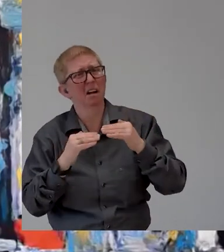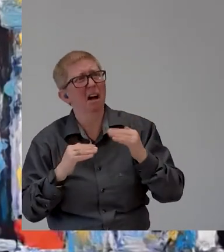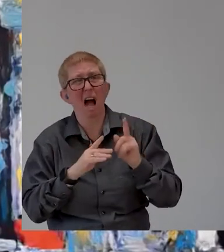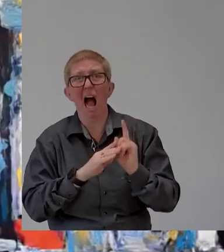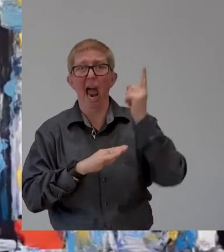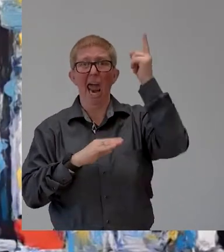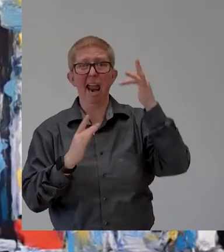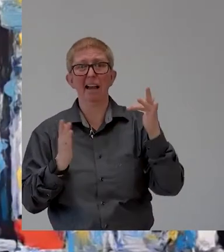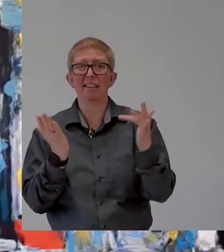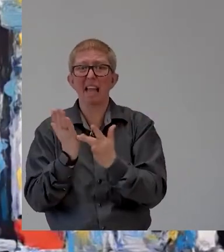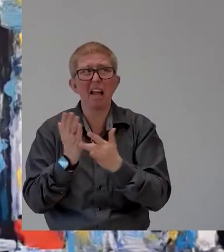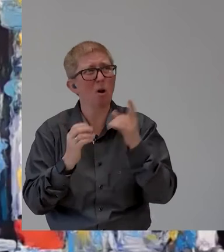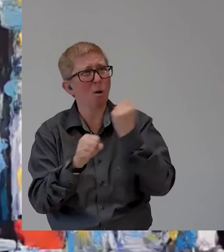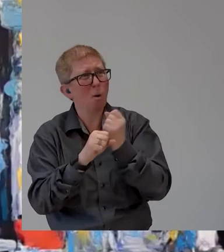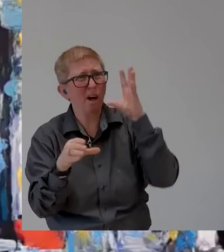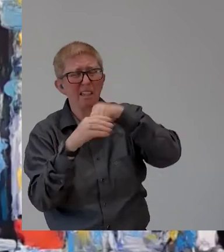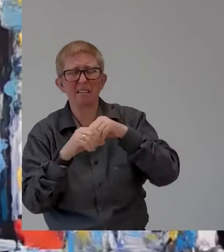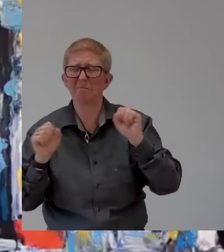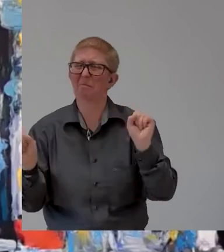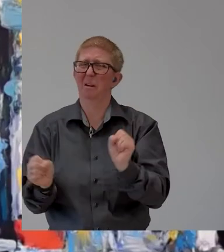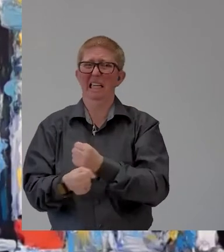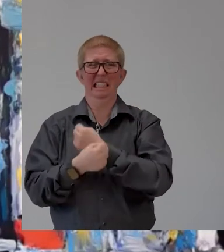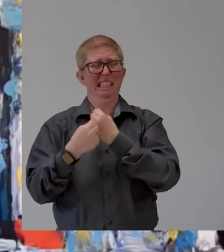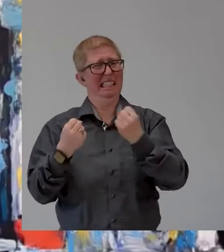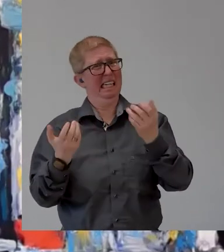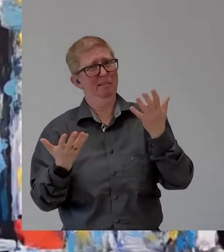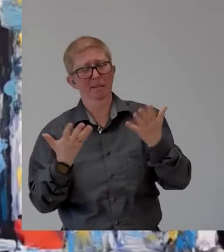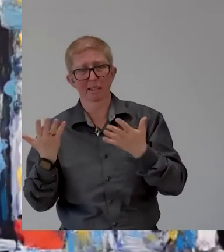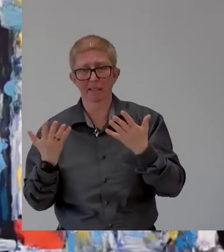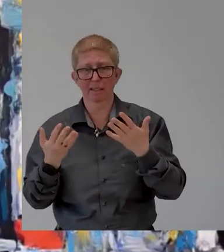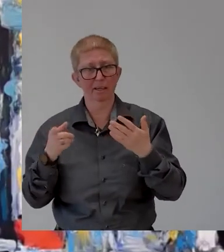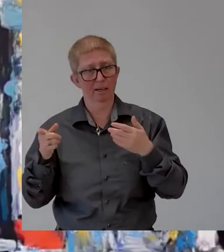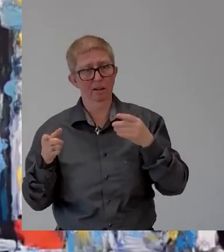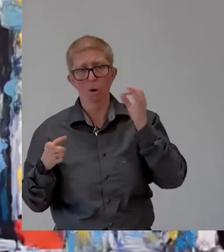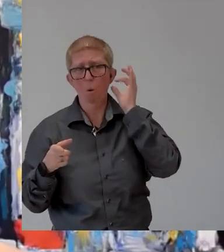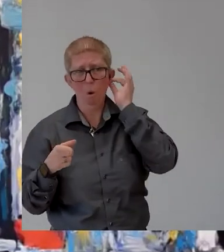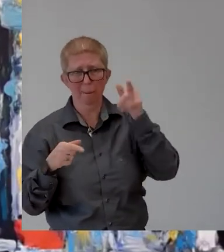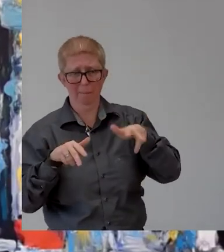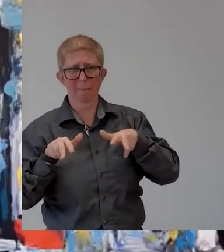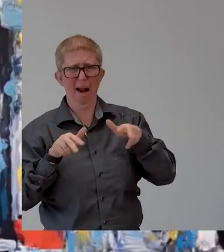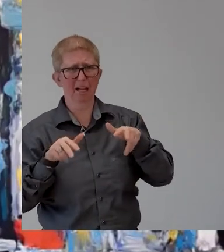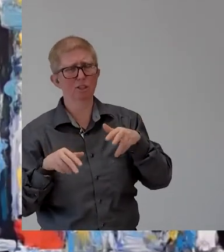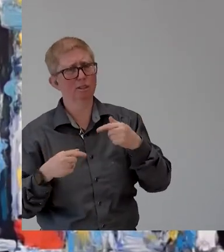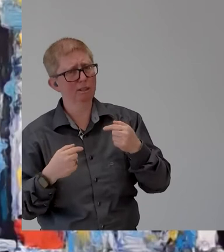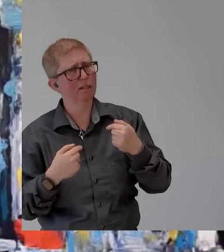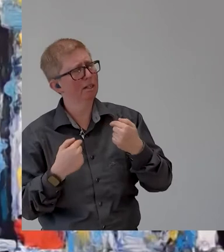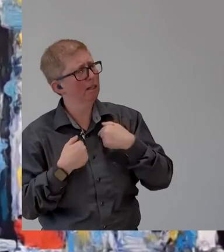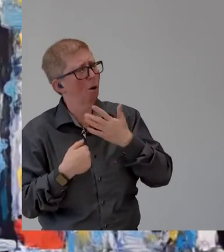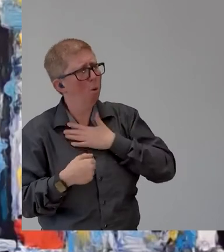manager asked to see a few rejects like that and took the effort to scroll all the way down